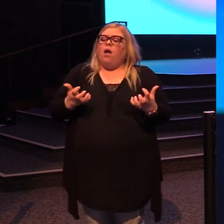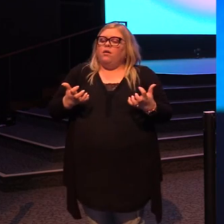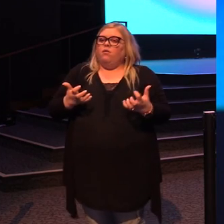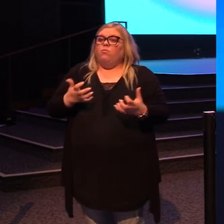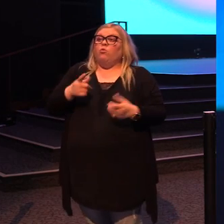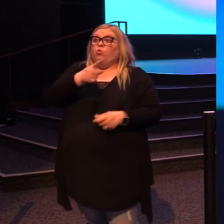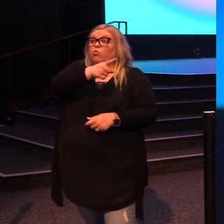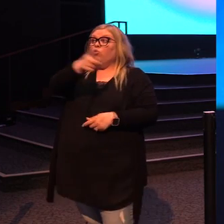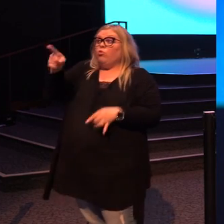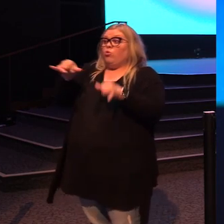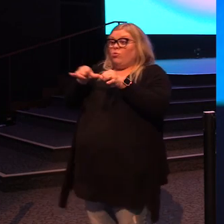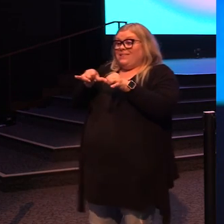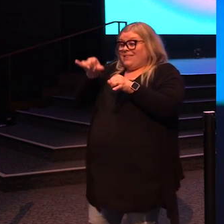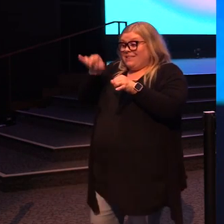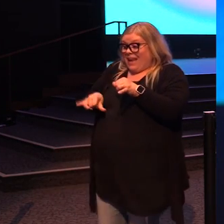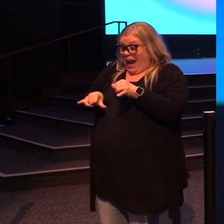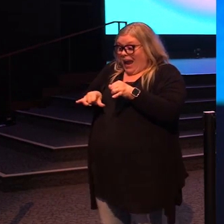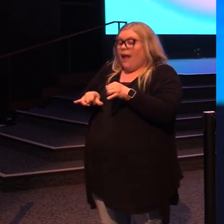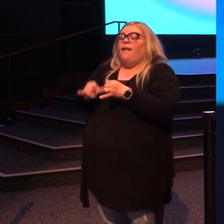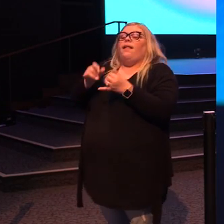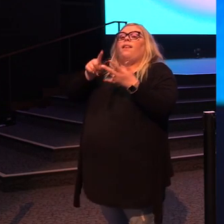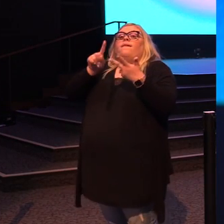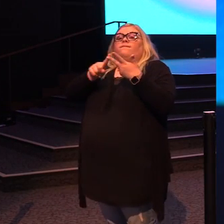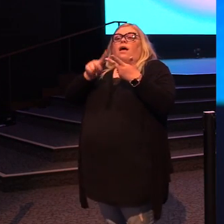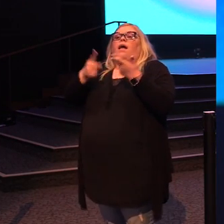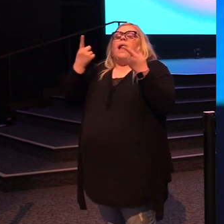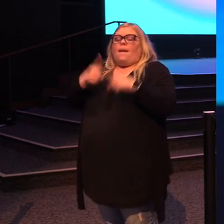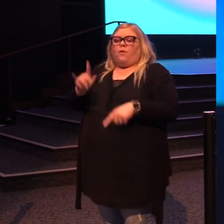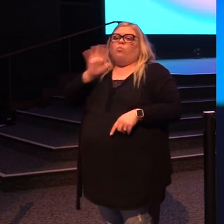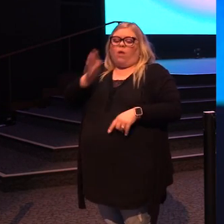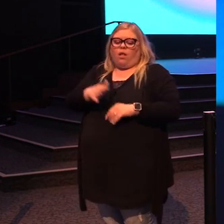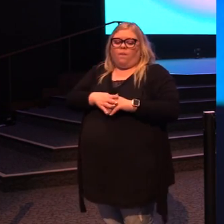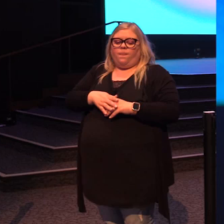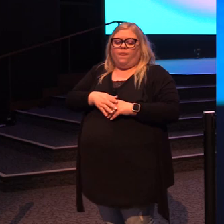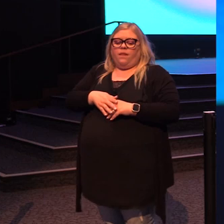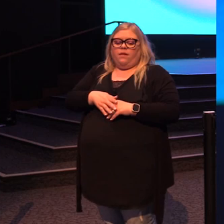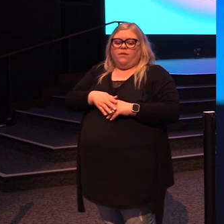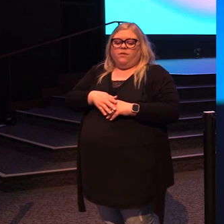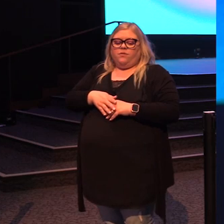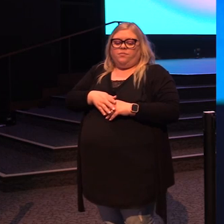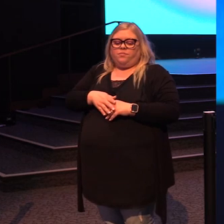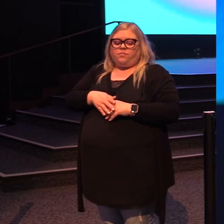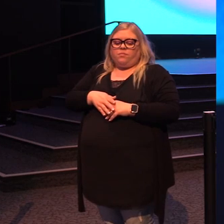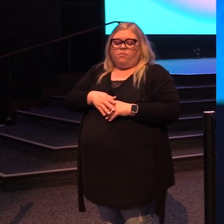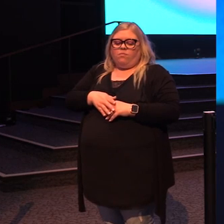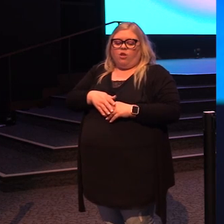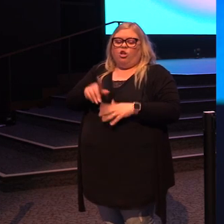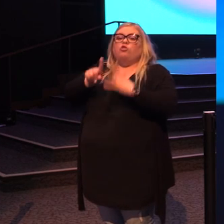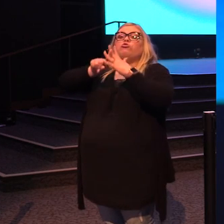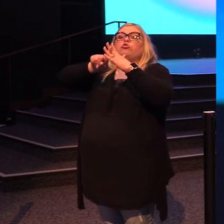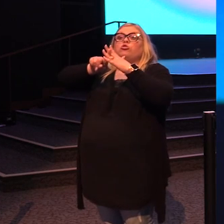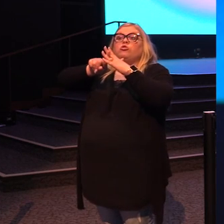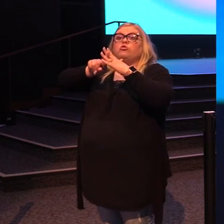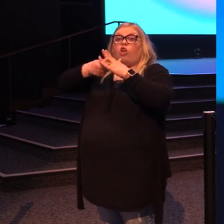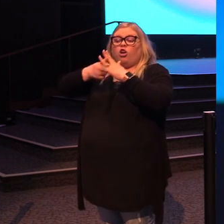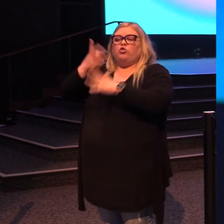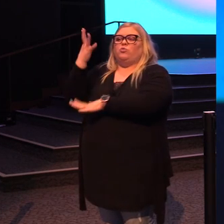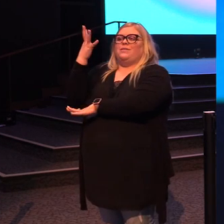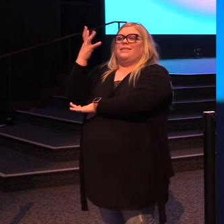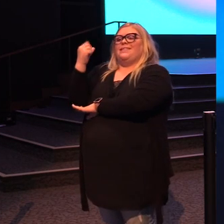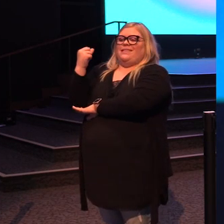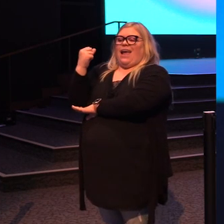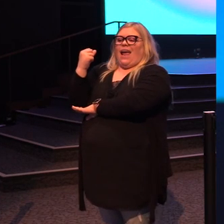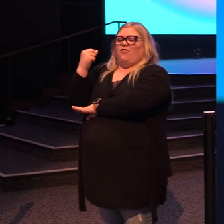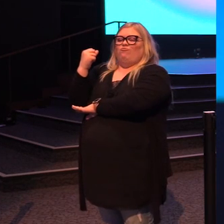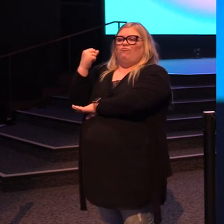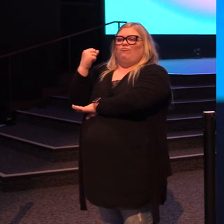when you stay, the final thing happens. You start to stand. It says this. It says that